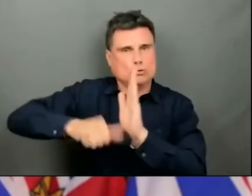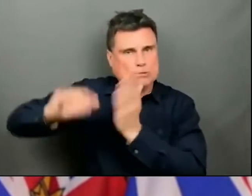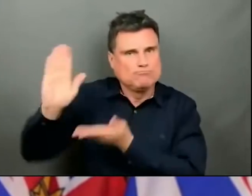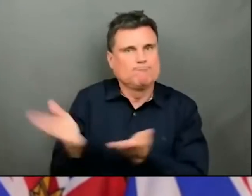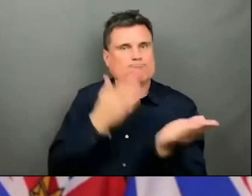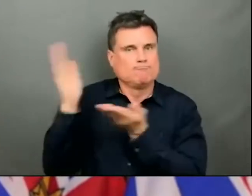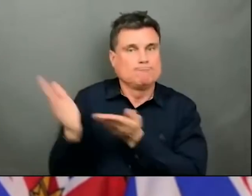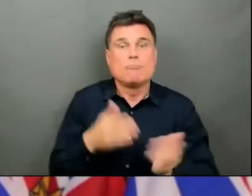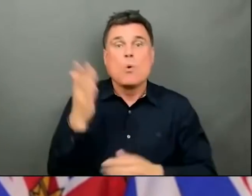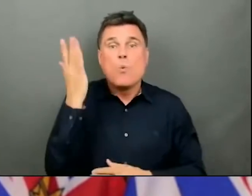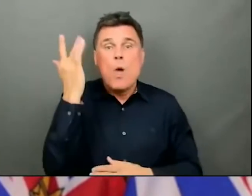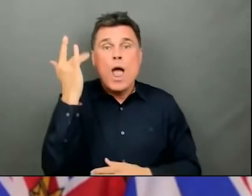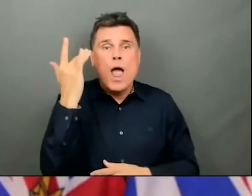and